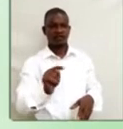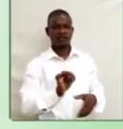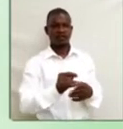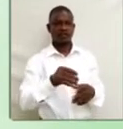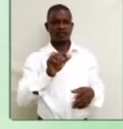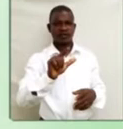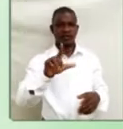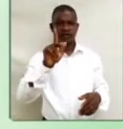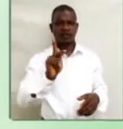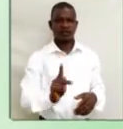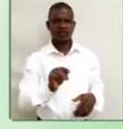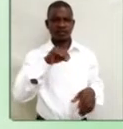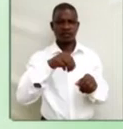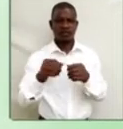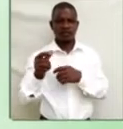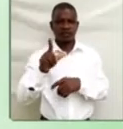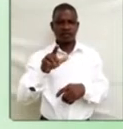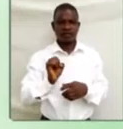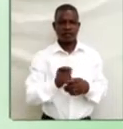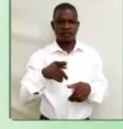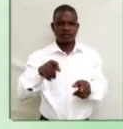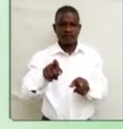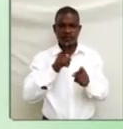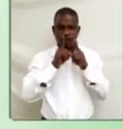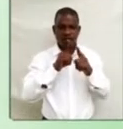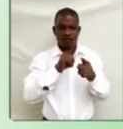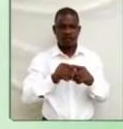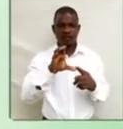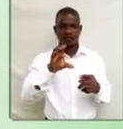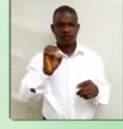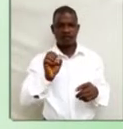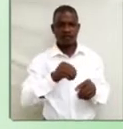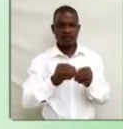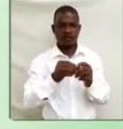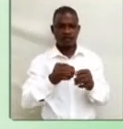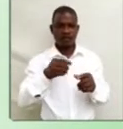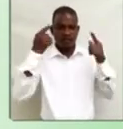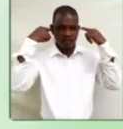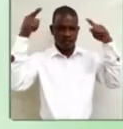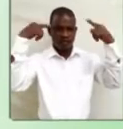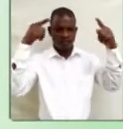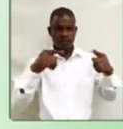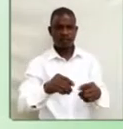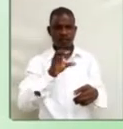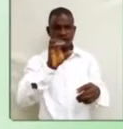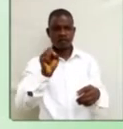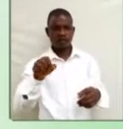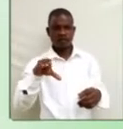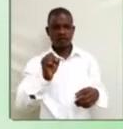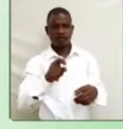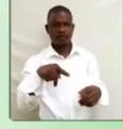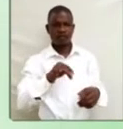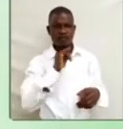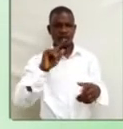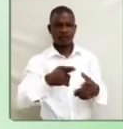L-K in work. Talk. C in success. Scope. The